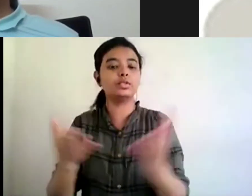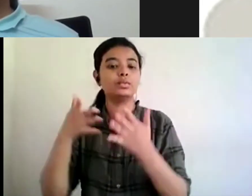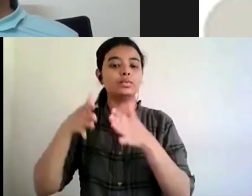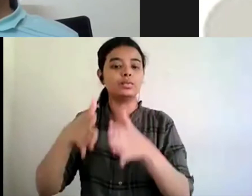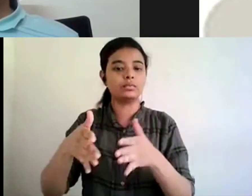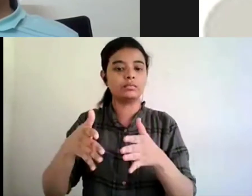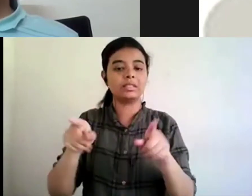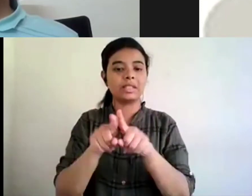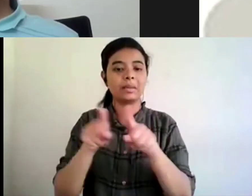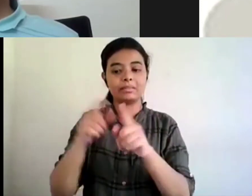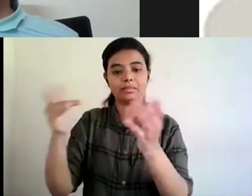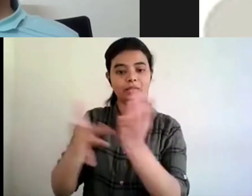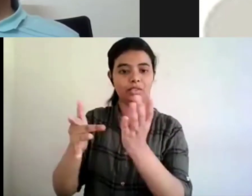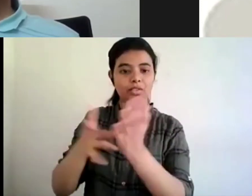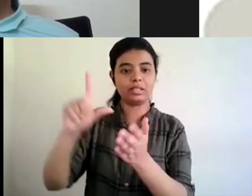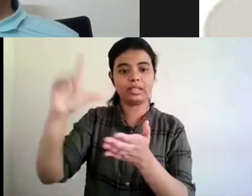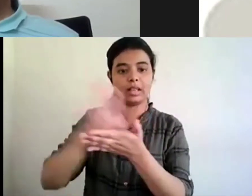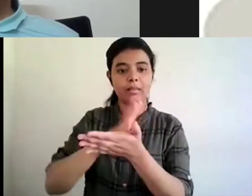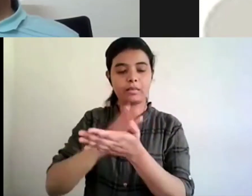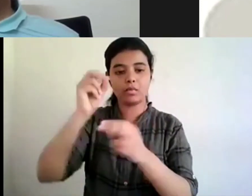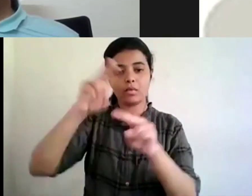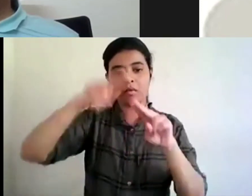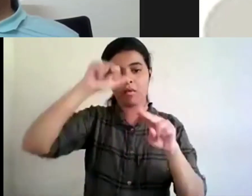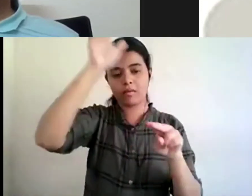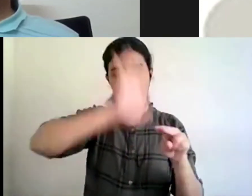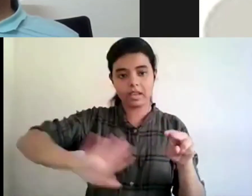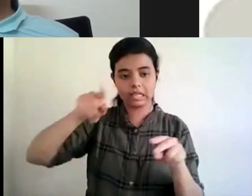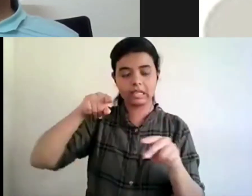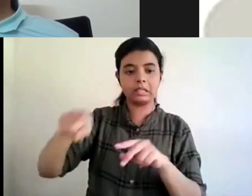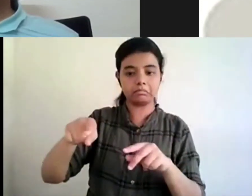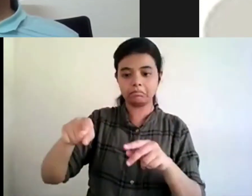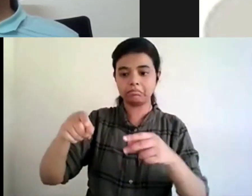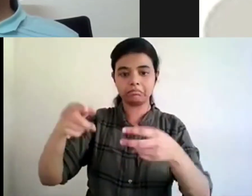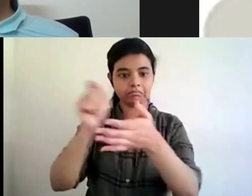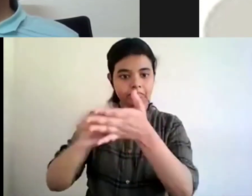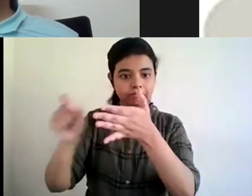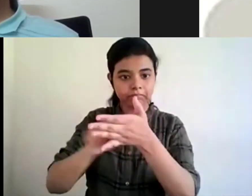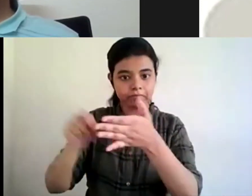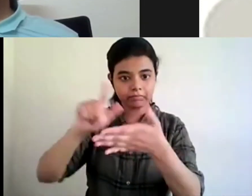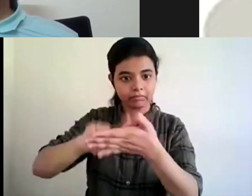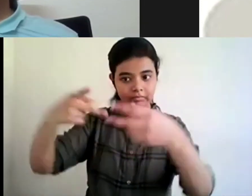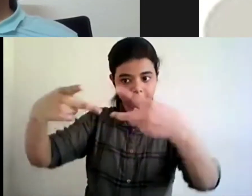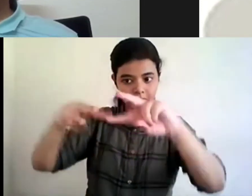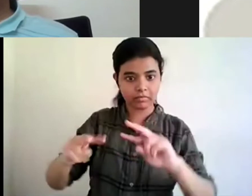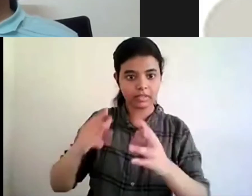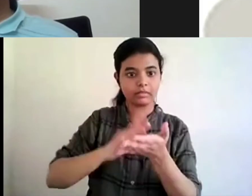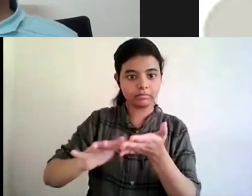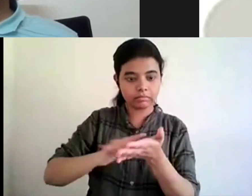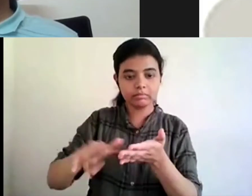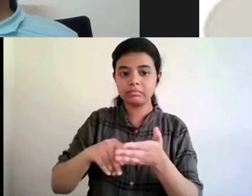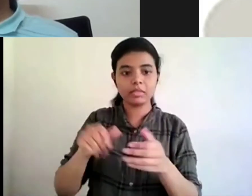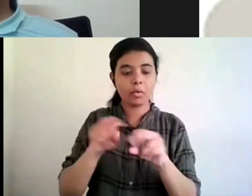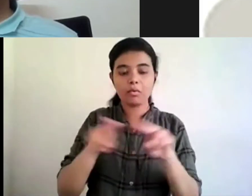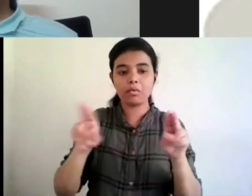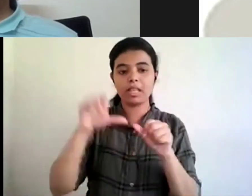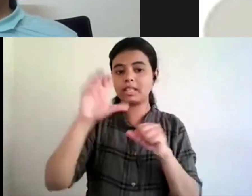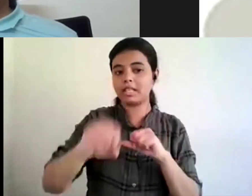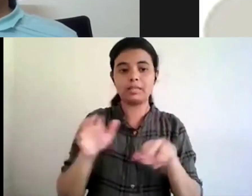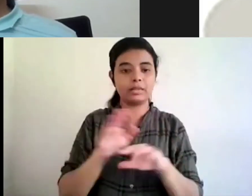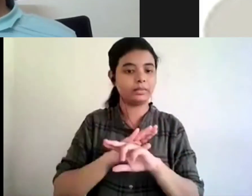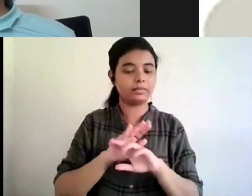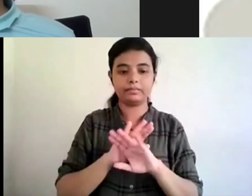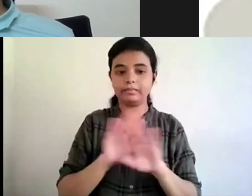the standards for digital text on digital library of india is is not conducive to make it fully accessible to us